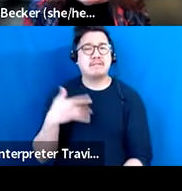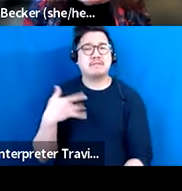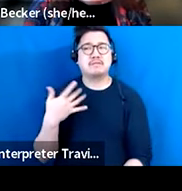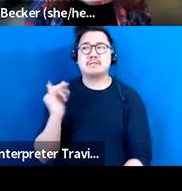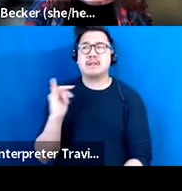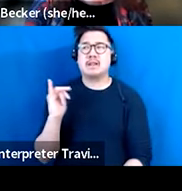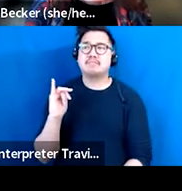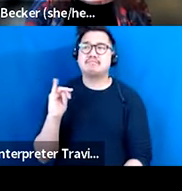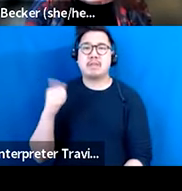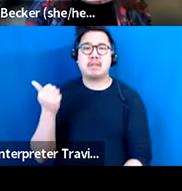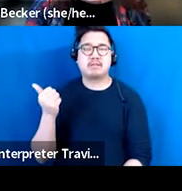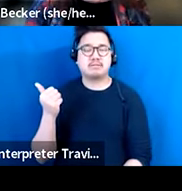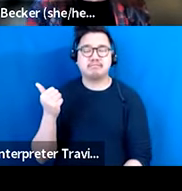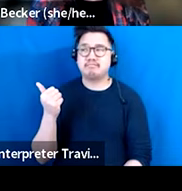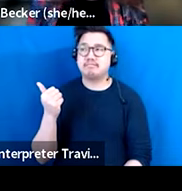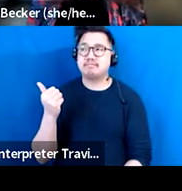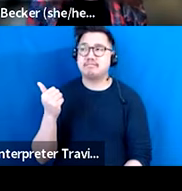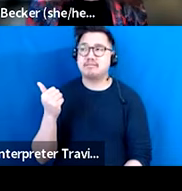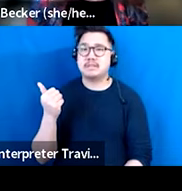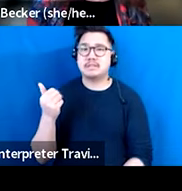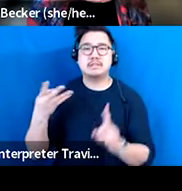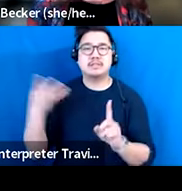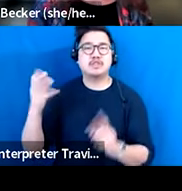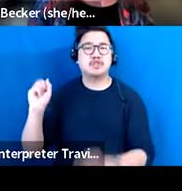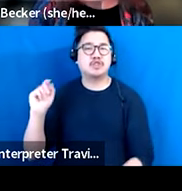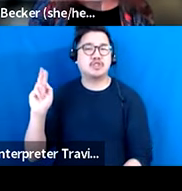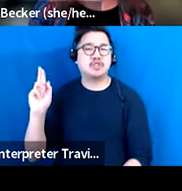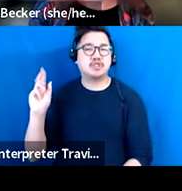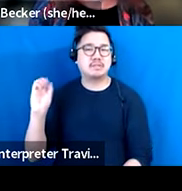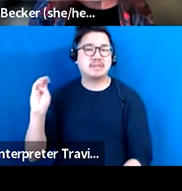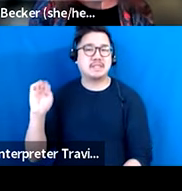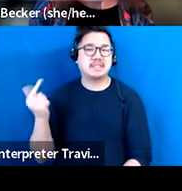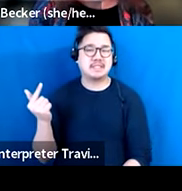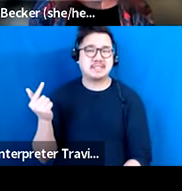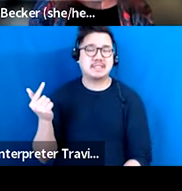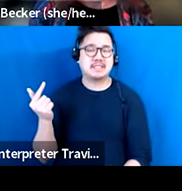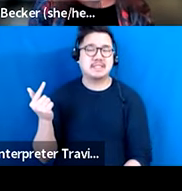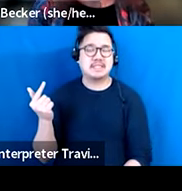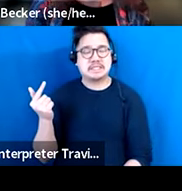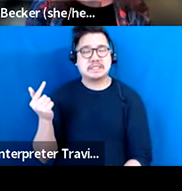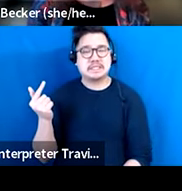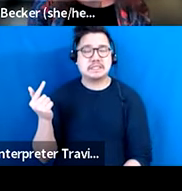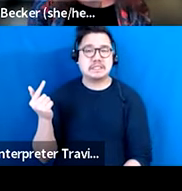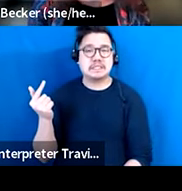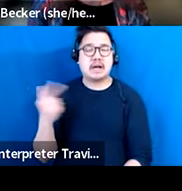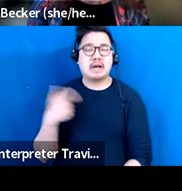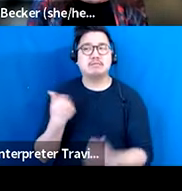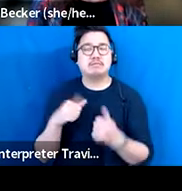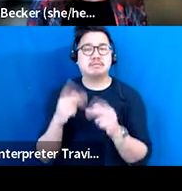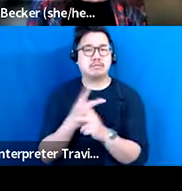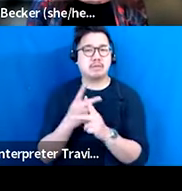channel on the streaming service. And again, I'm trying to figure out how do we